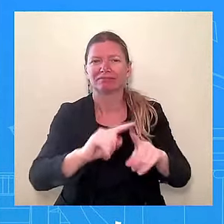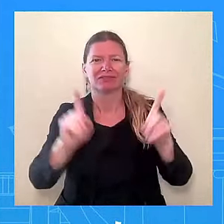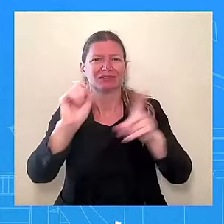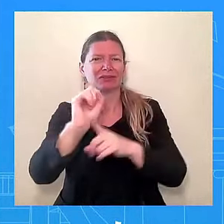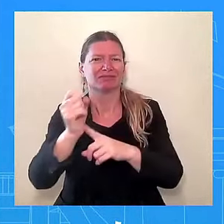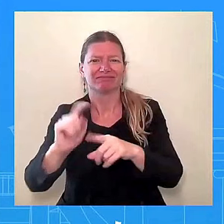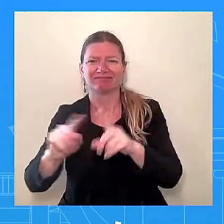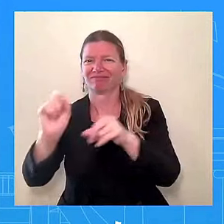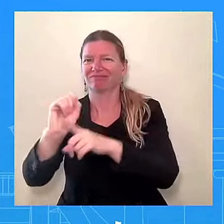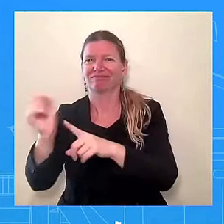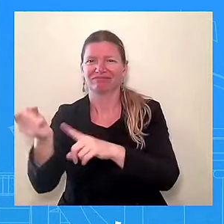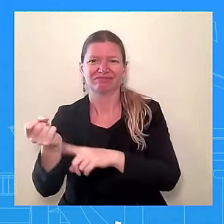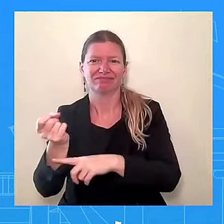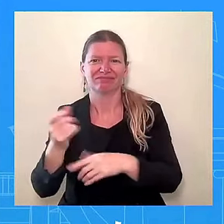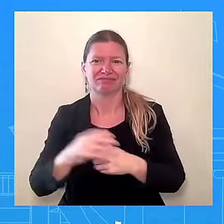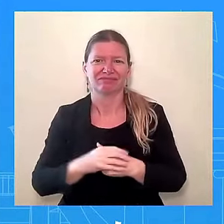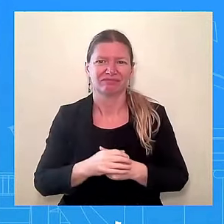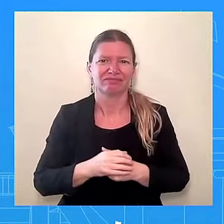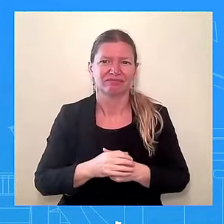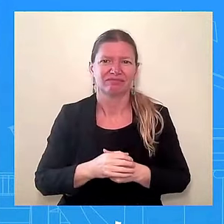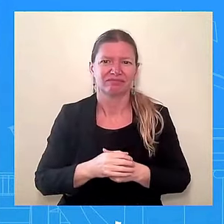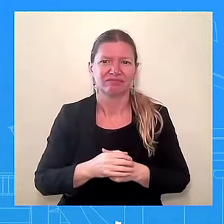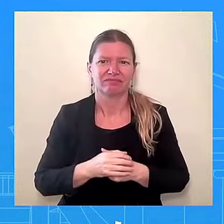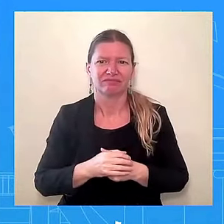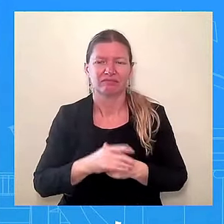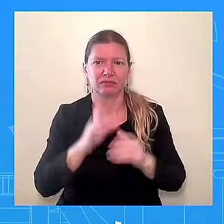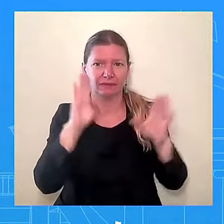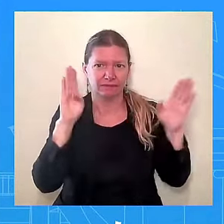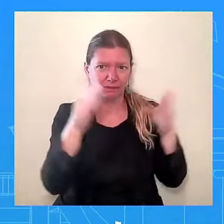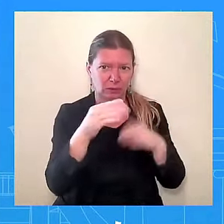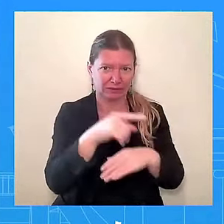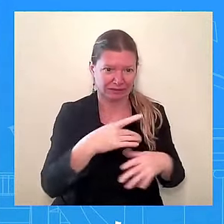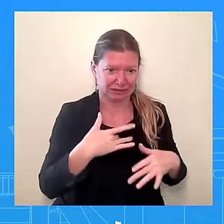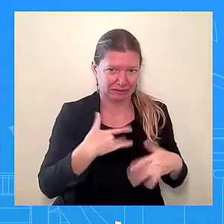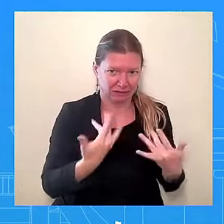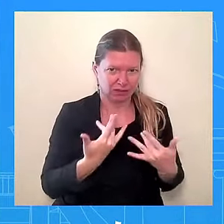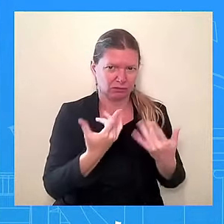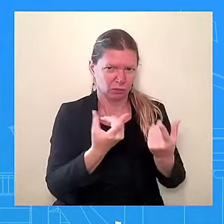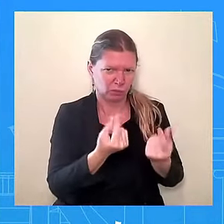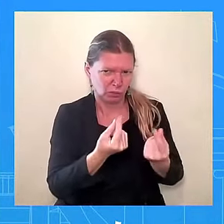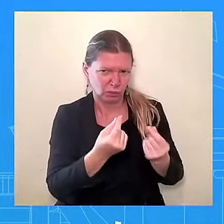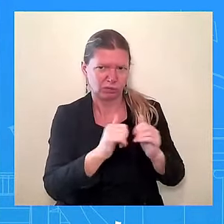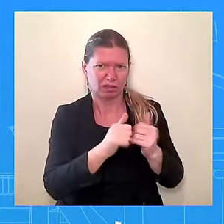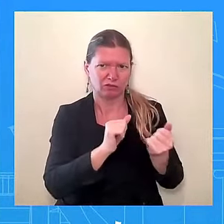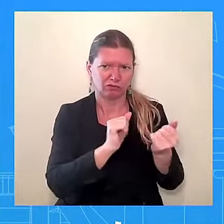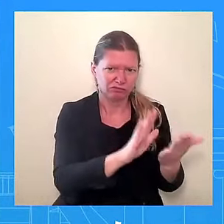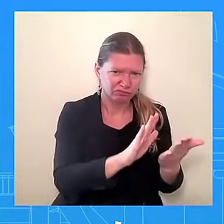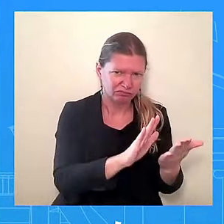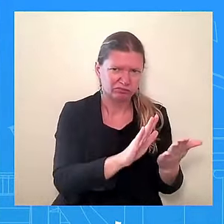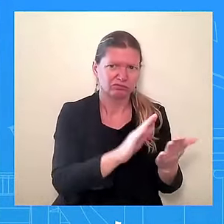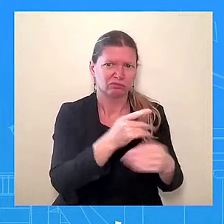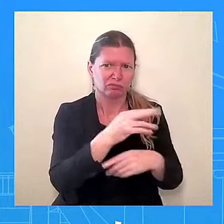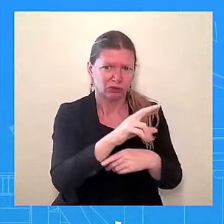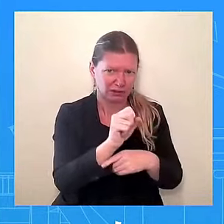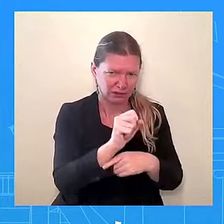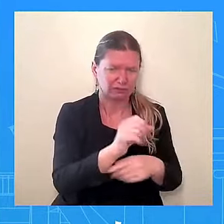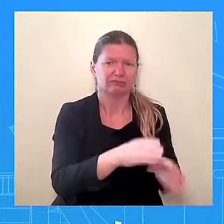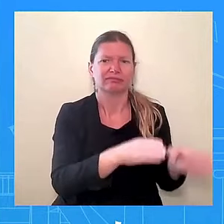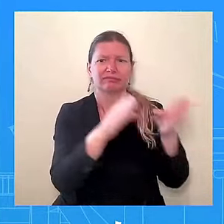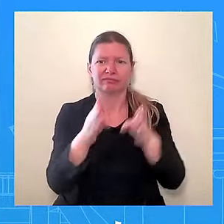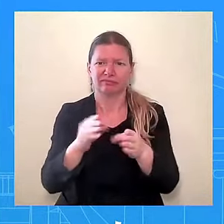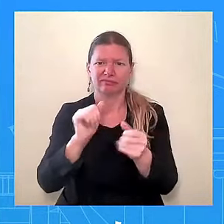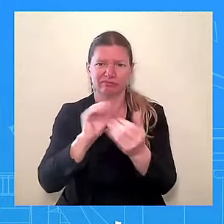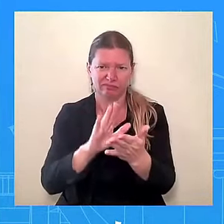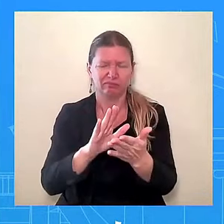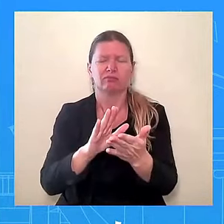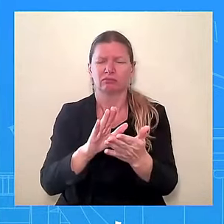about these different events that we do here. The President will be out later this week. You'll get to see him. He will speak directly to all